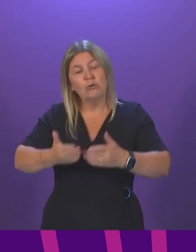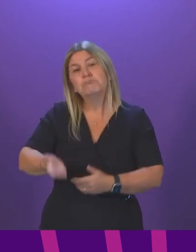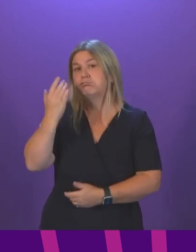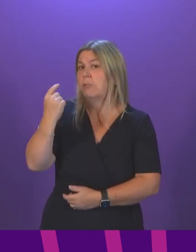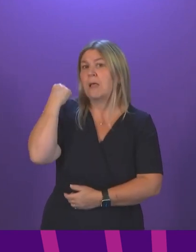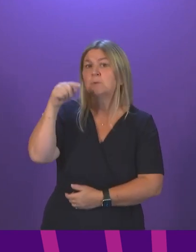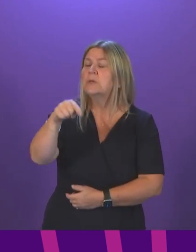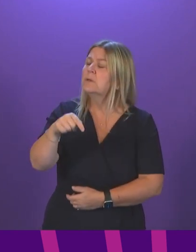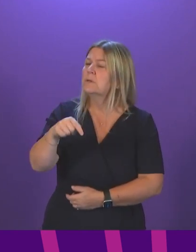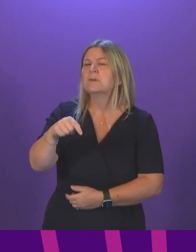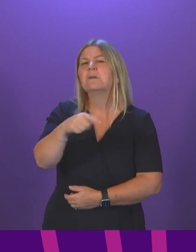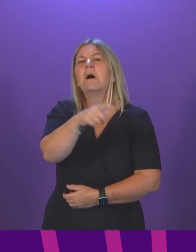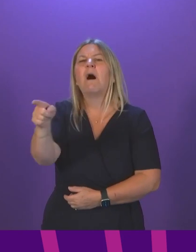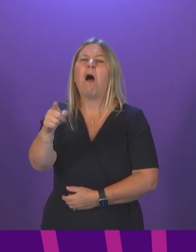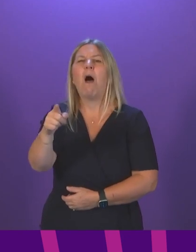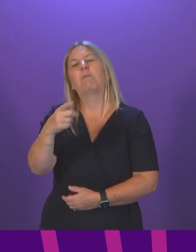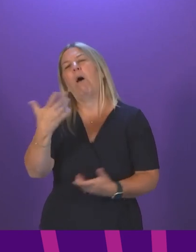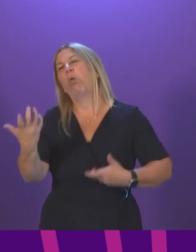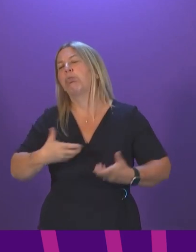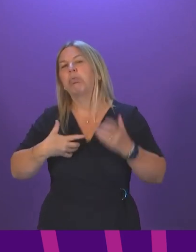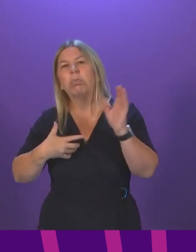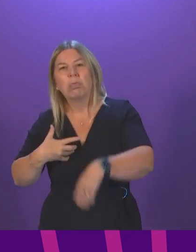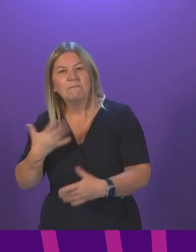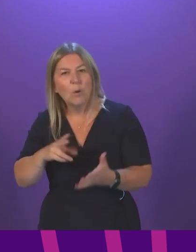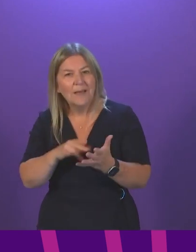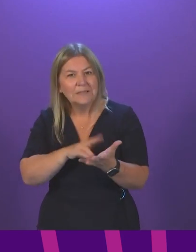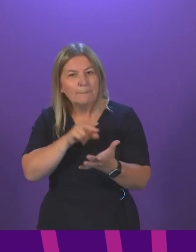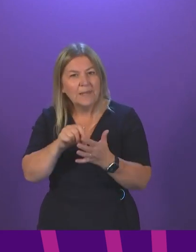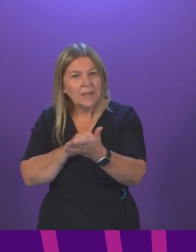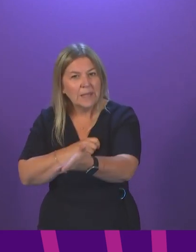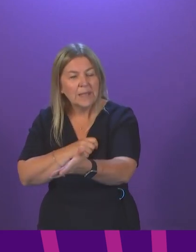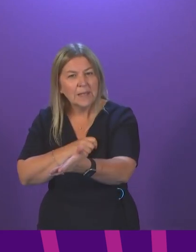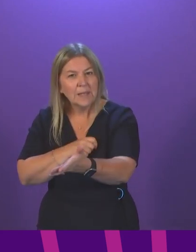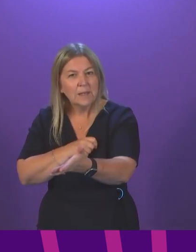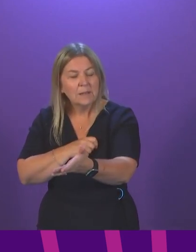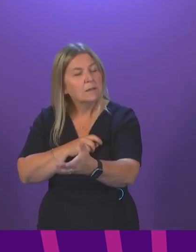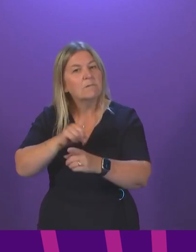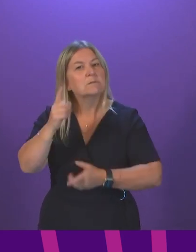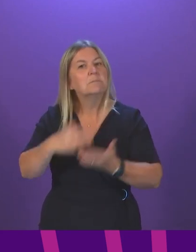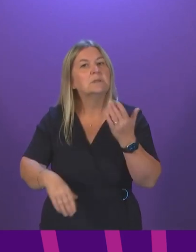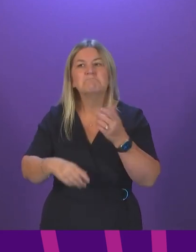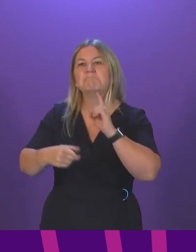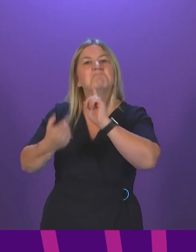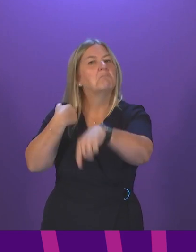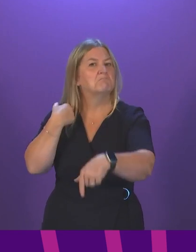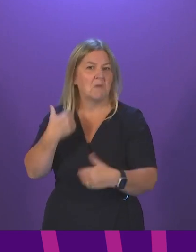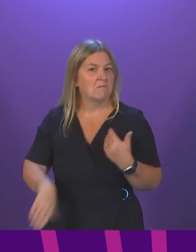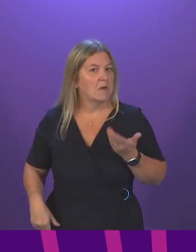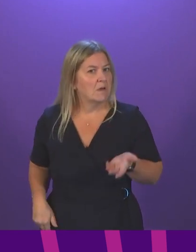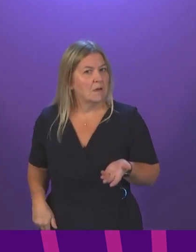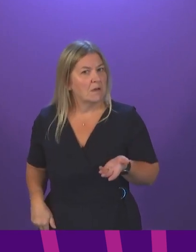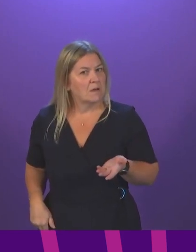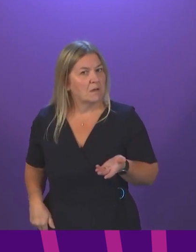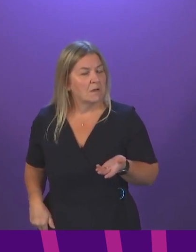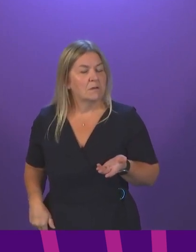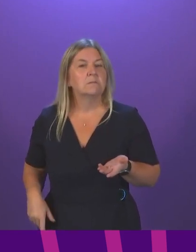week, it was met with groans from the SNP backbenches and the First Minister didn't answer. Since then, every day,